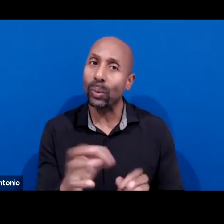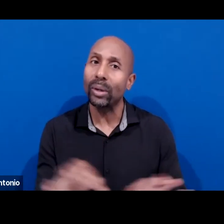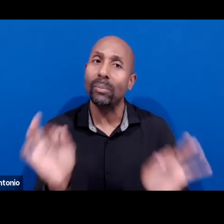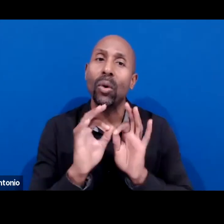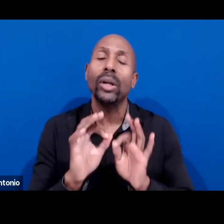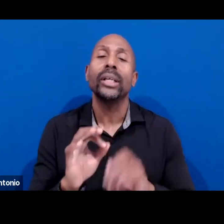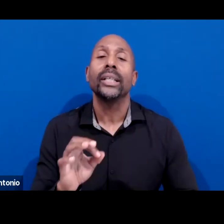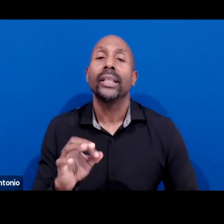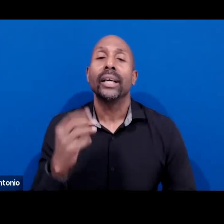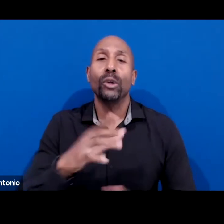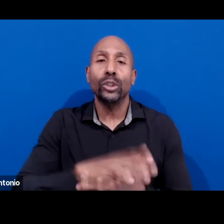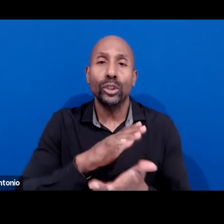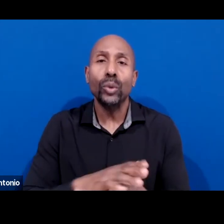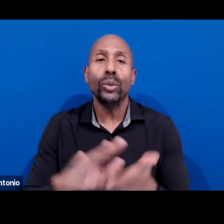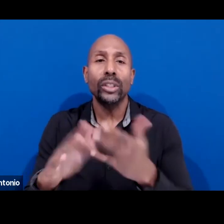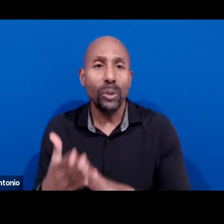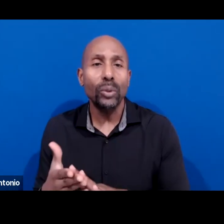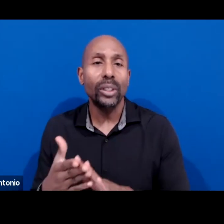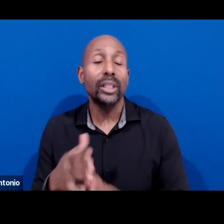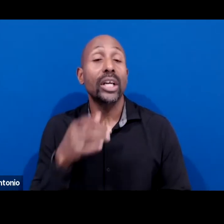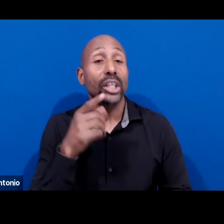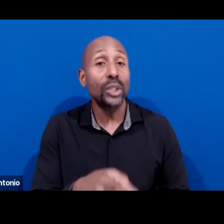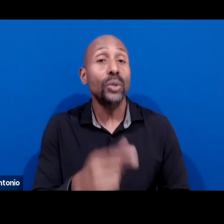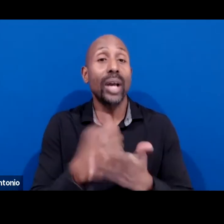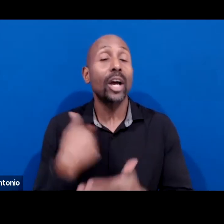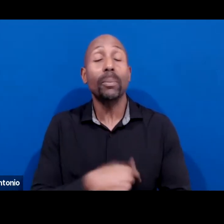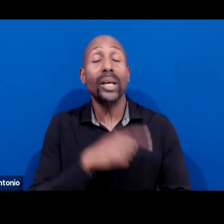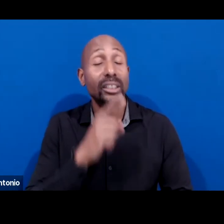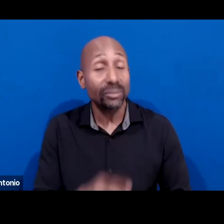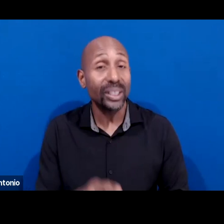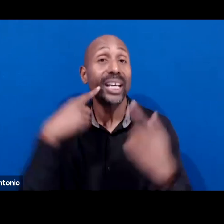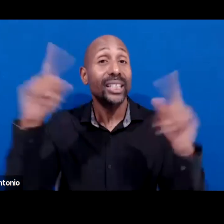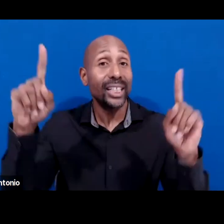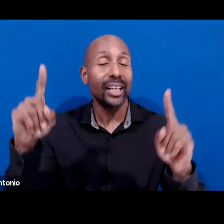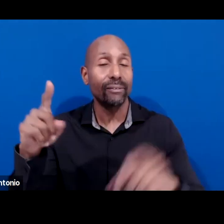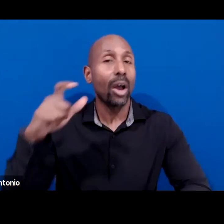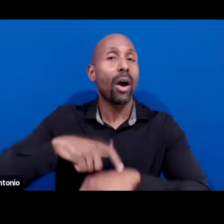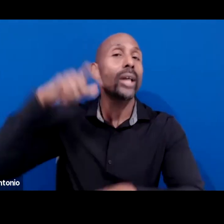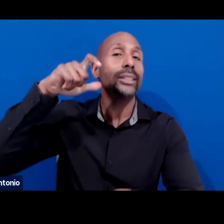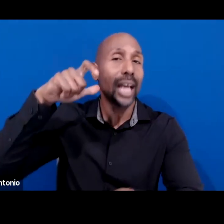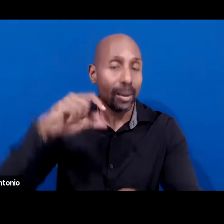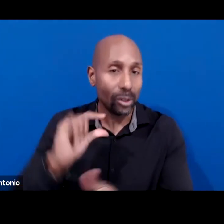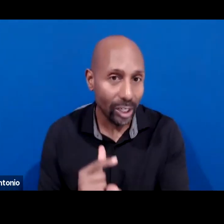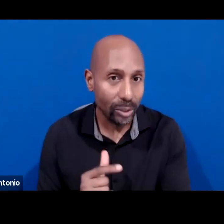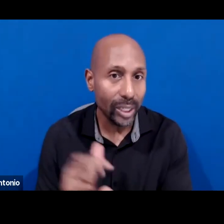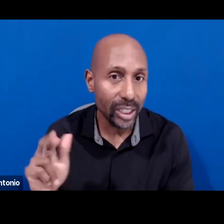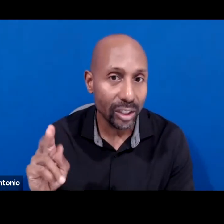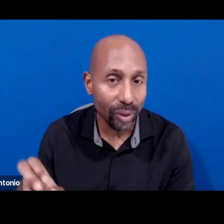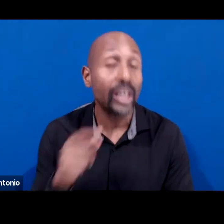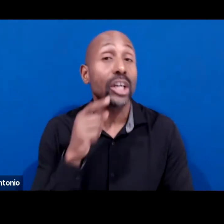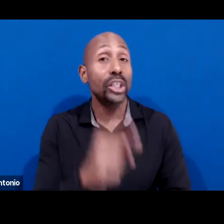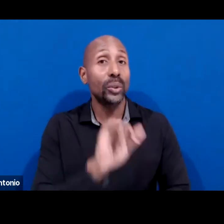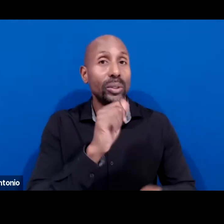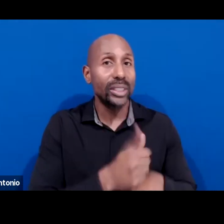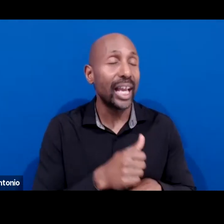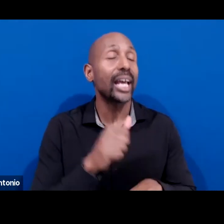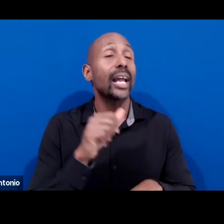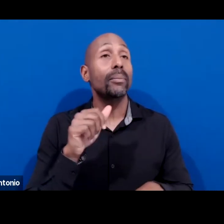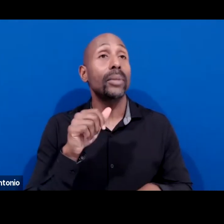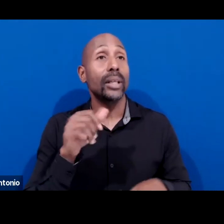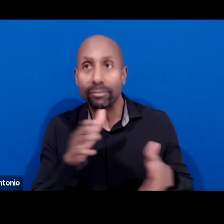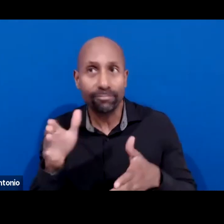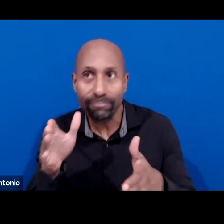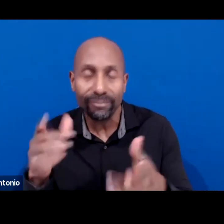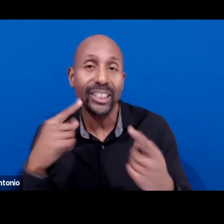and help us get to on-time graduation rates. You set your kids on a path for success and we do it together. We do it in partnership.